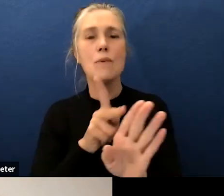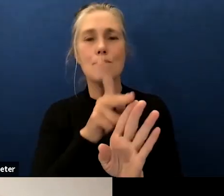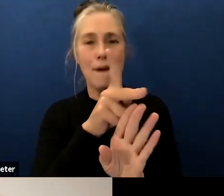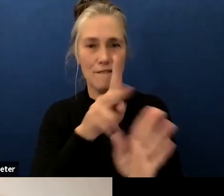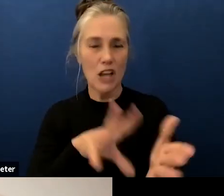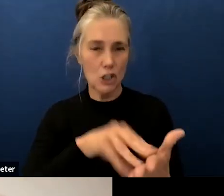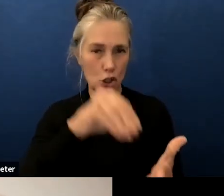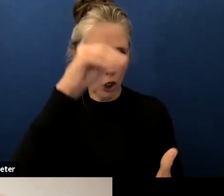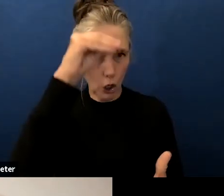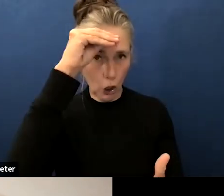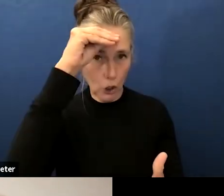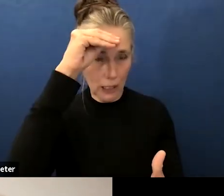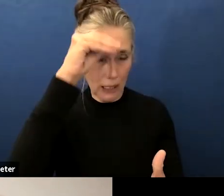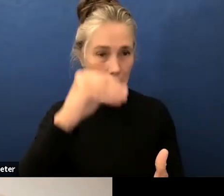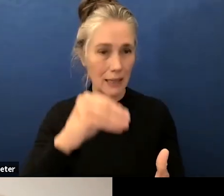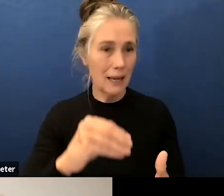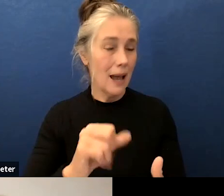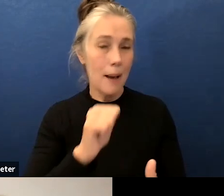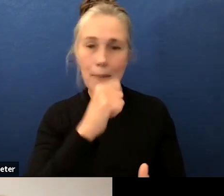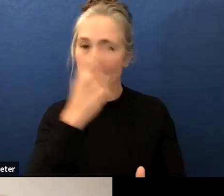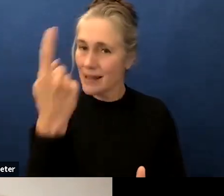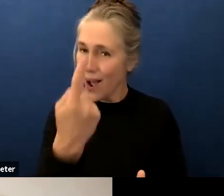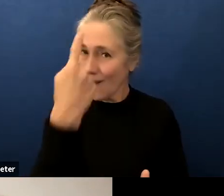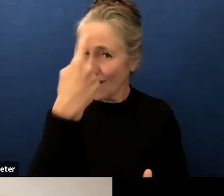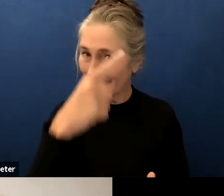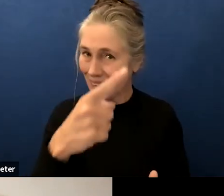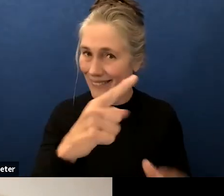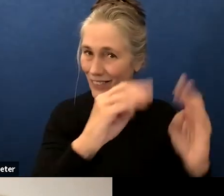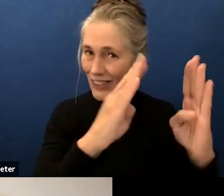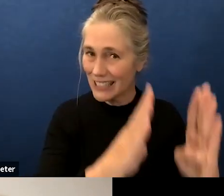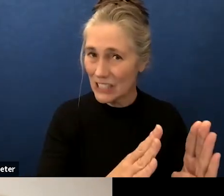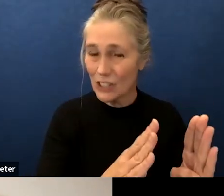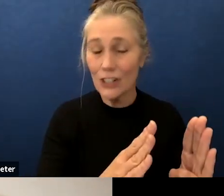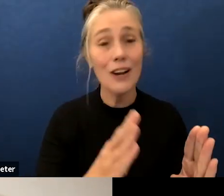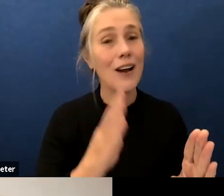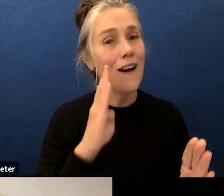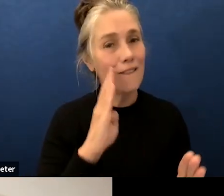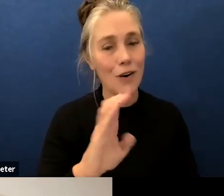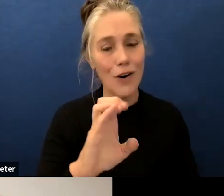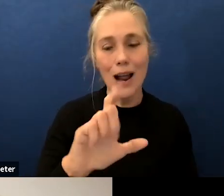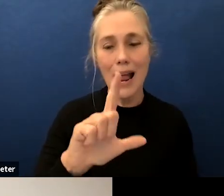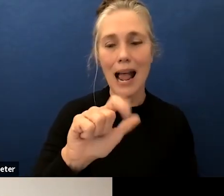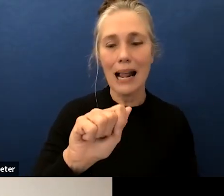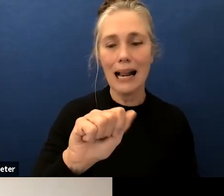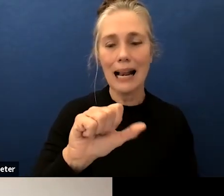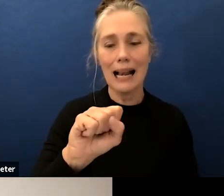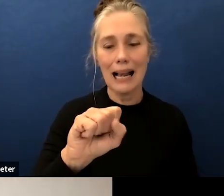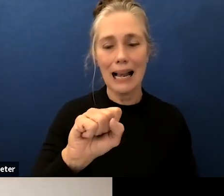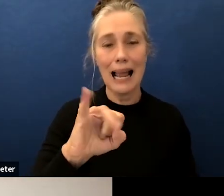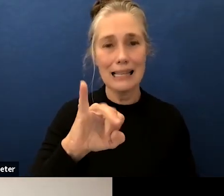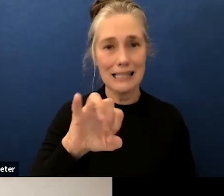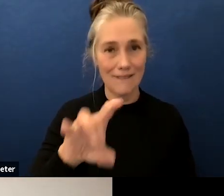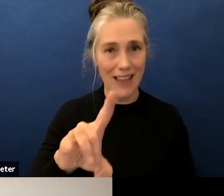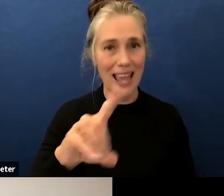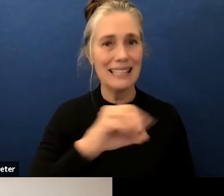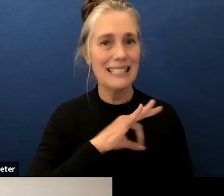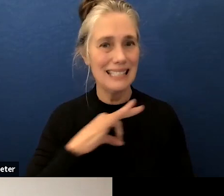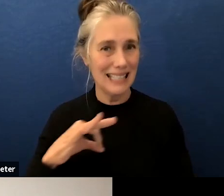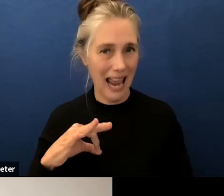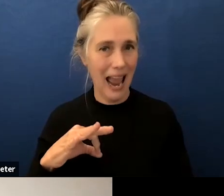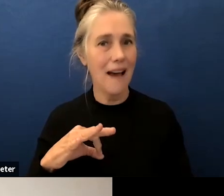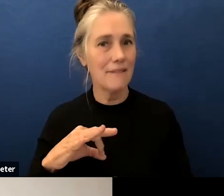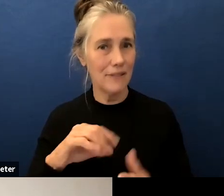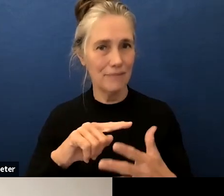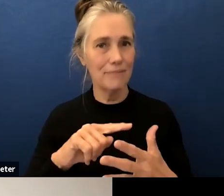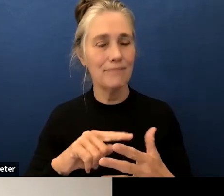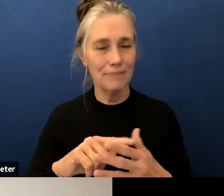is it's professional learning not just for teachers it could be to staff and so on so that's the first thing the second thing i would have to